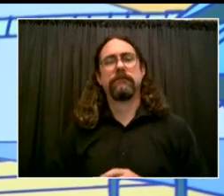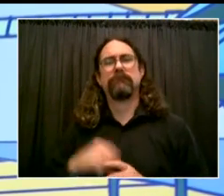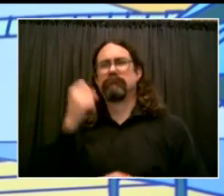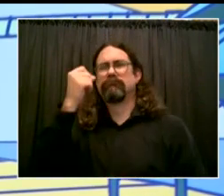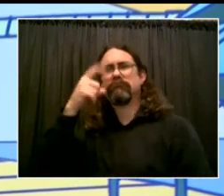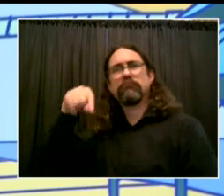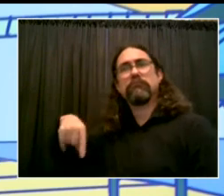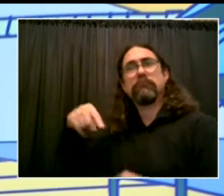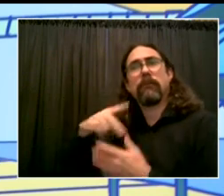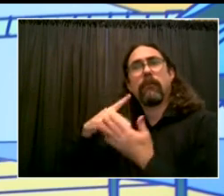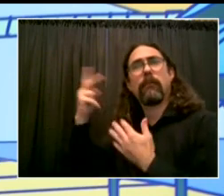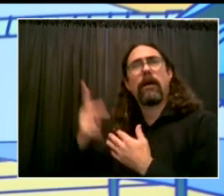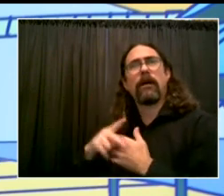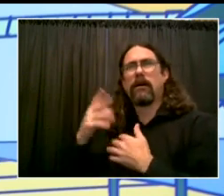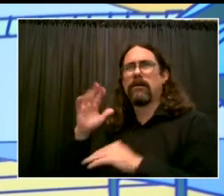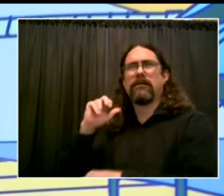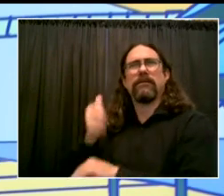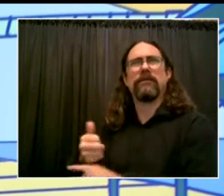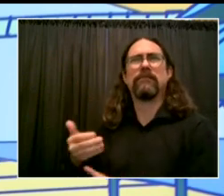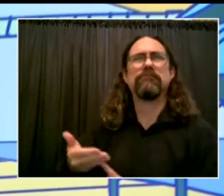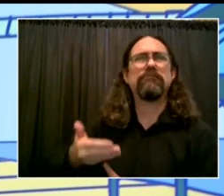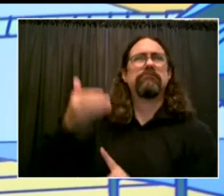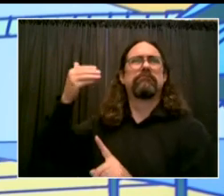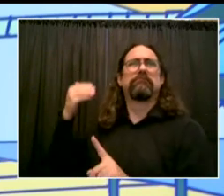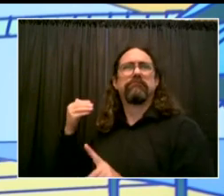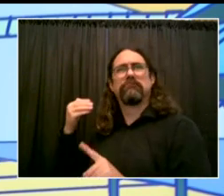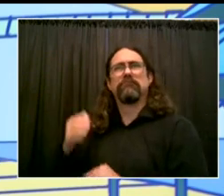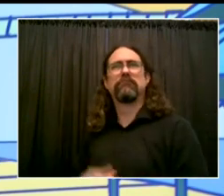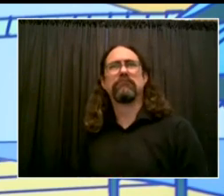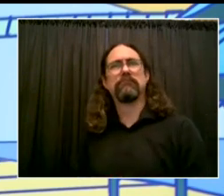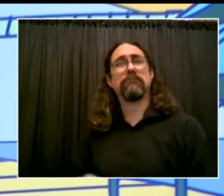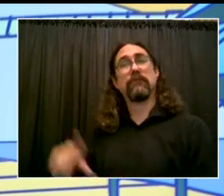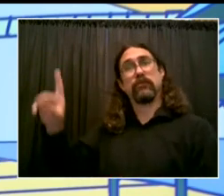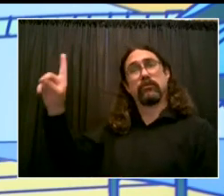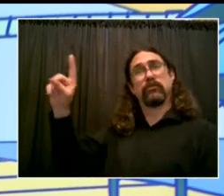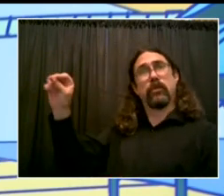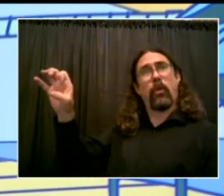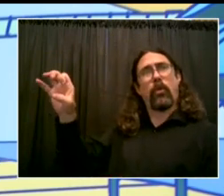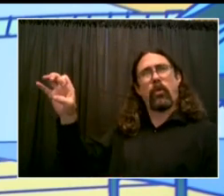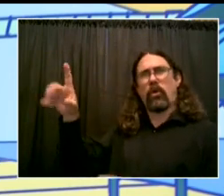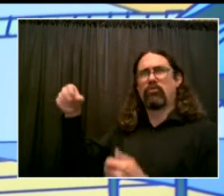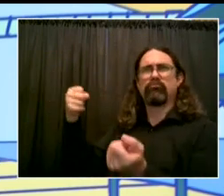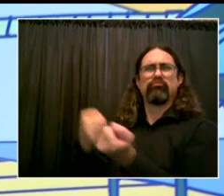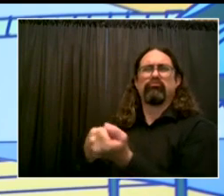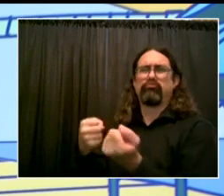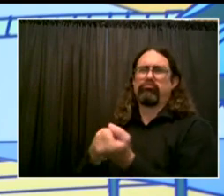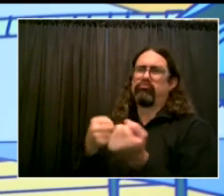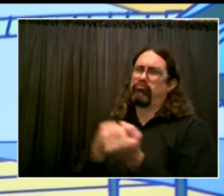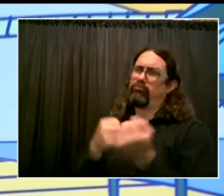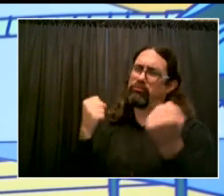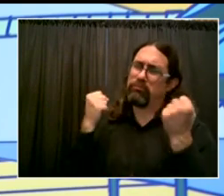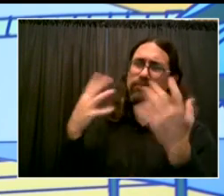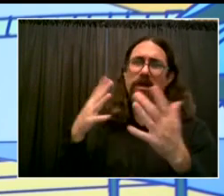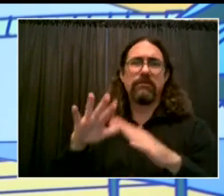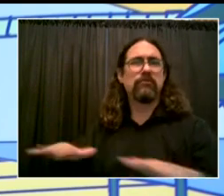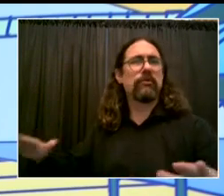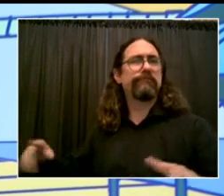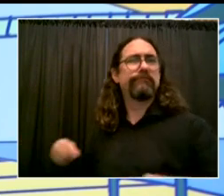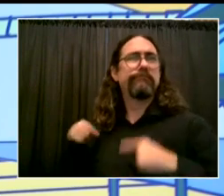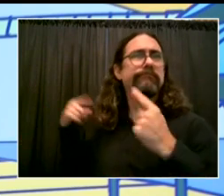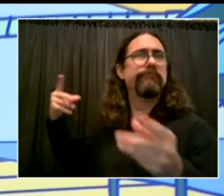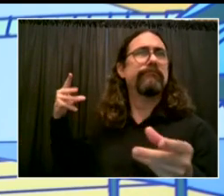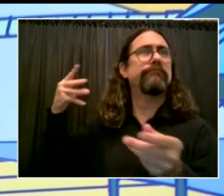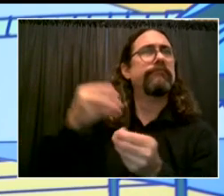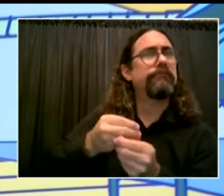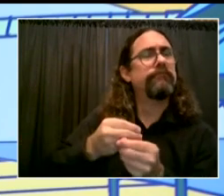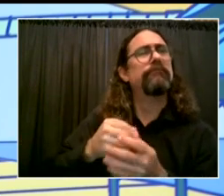support for thousands of kids each year as needed, sometimes only for part of the year if it's only a temporary need. But this is something we intend